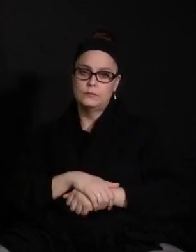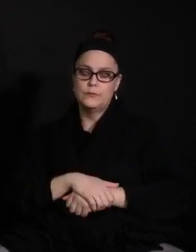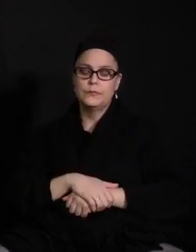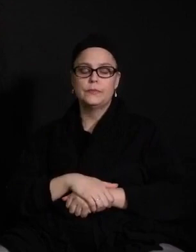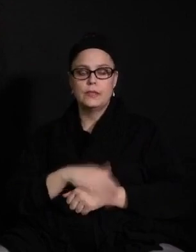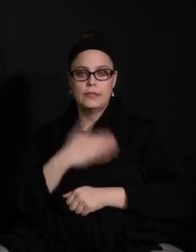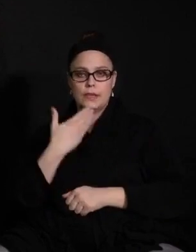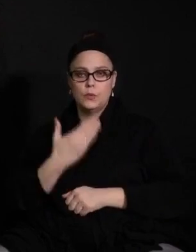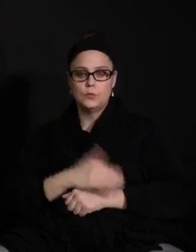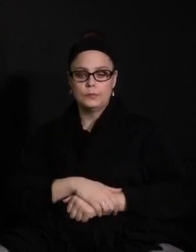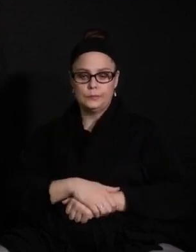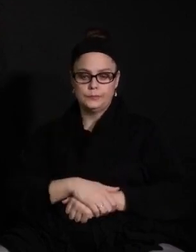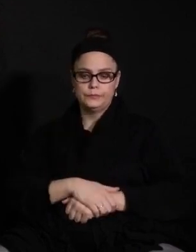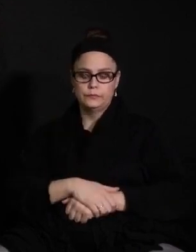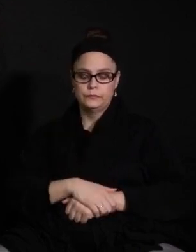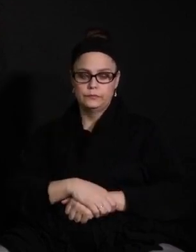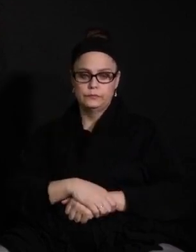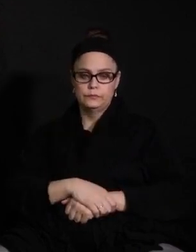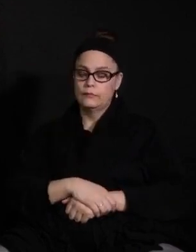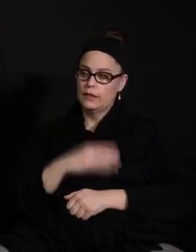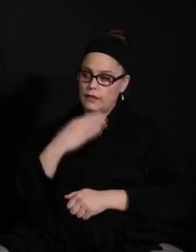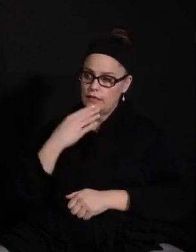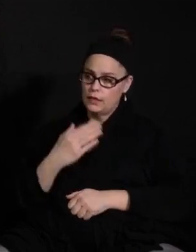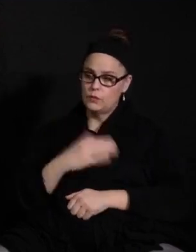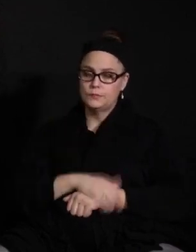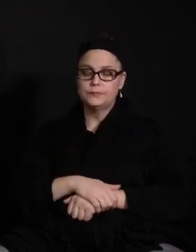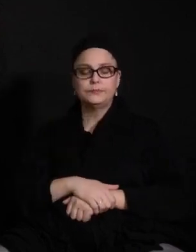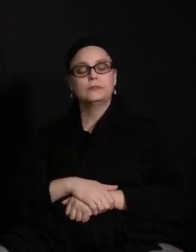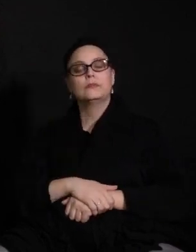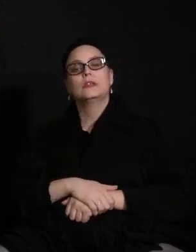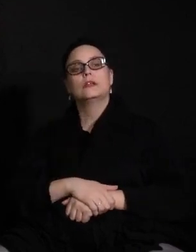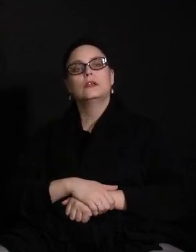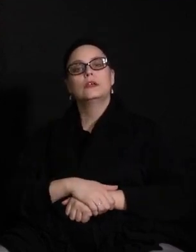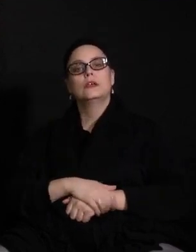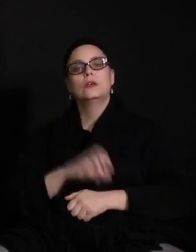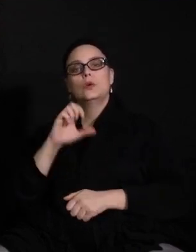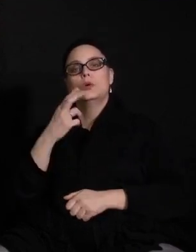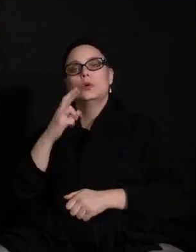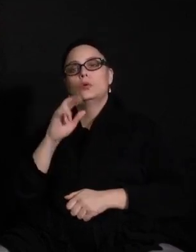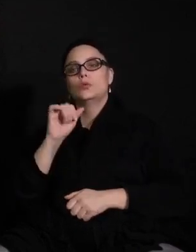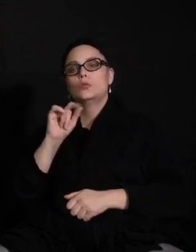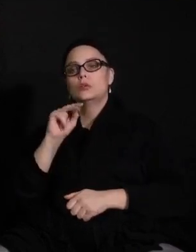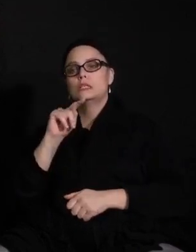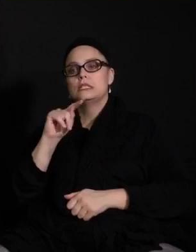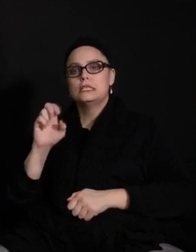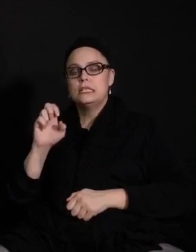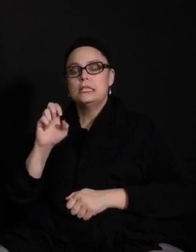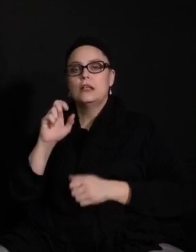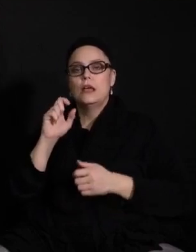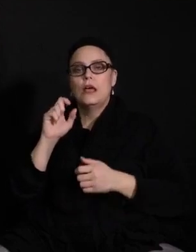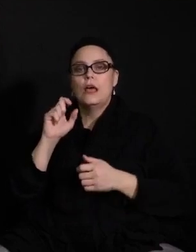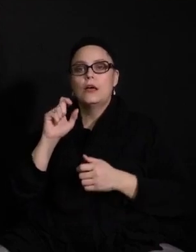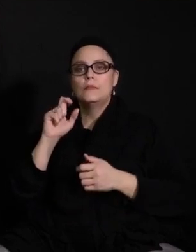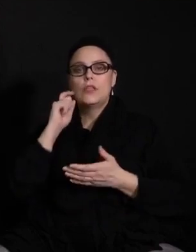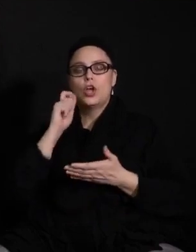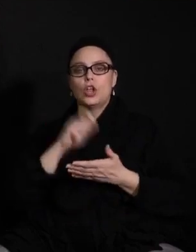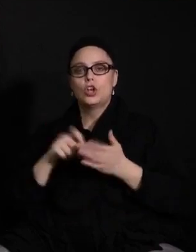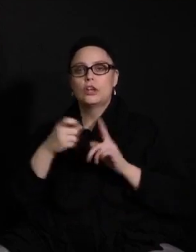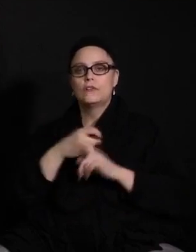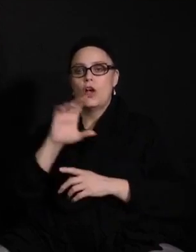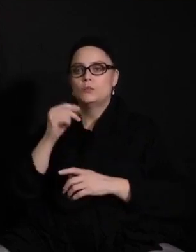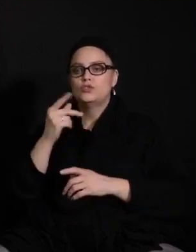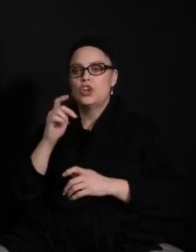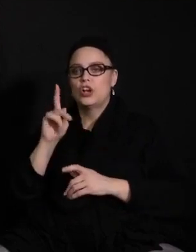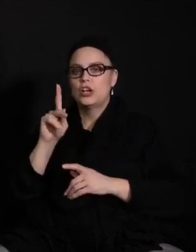Thank you. Thank you, Dr. Chea. Next is Christine Zapata, lead clerk at Cherokee Heights. Christine